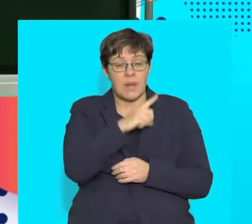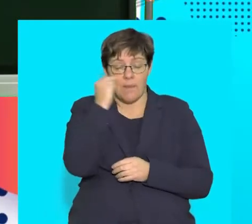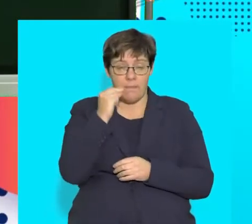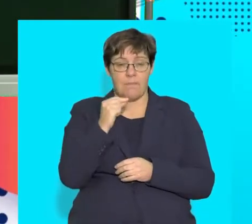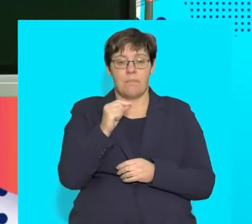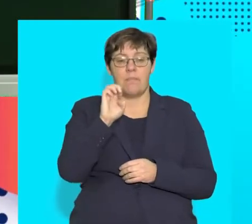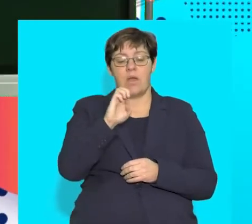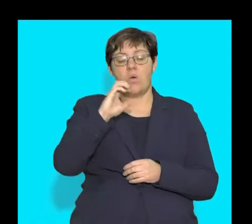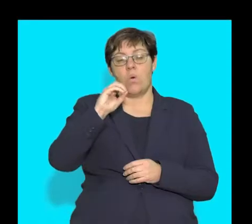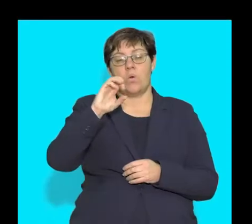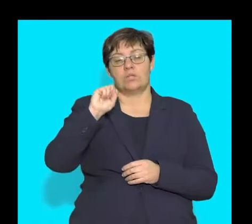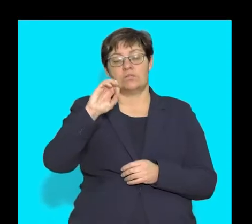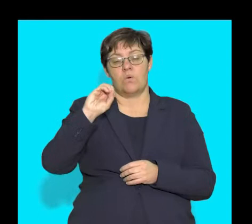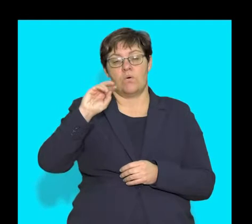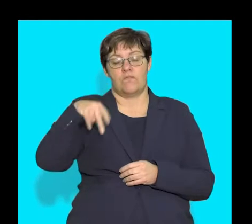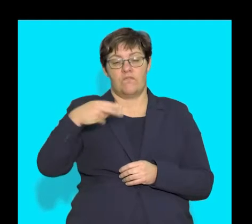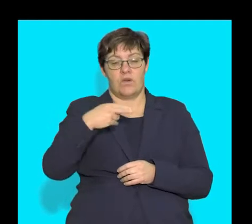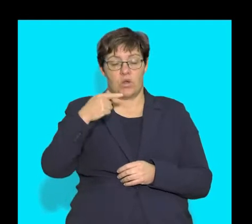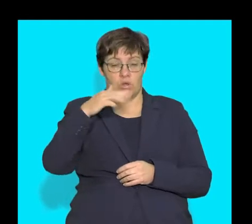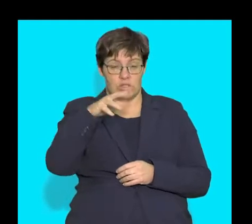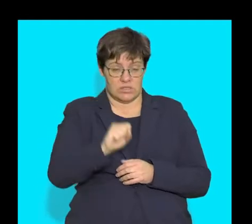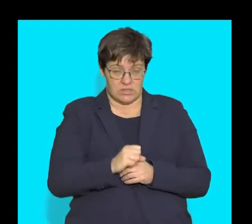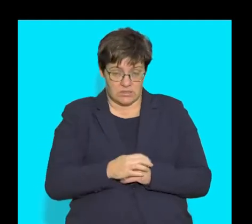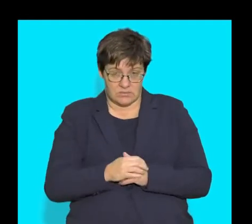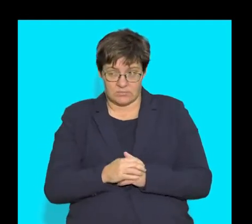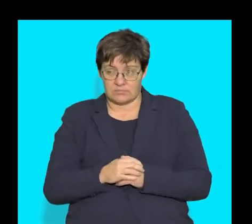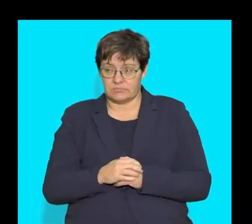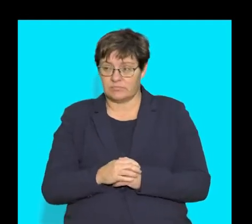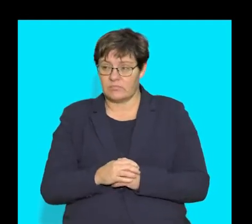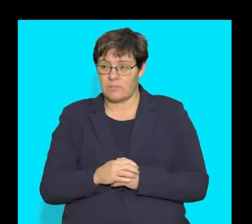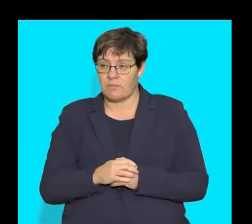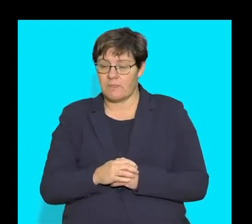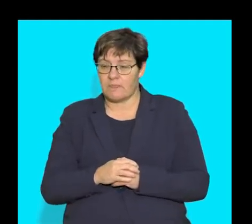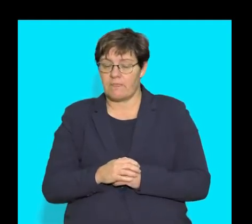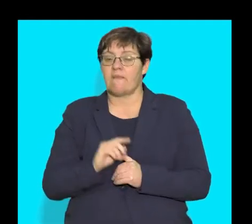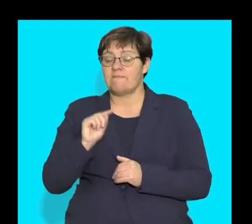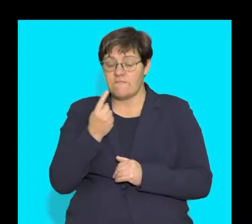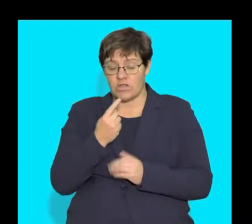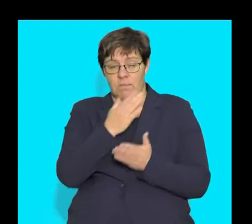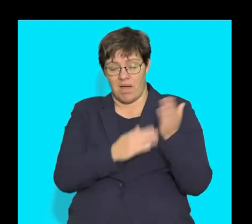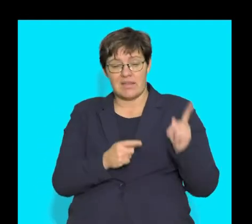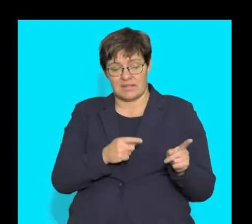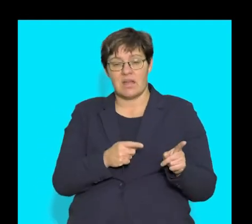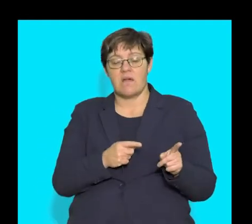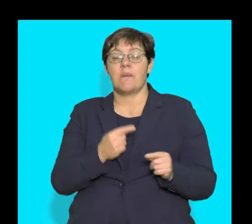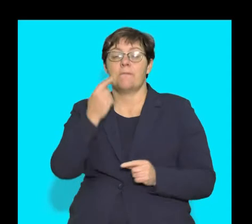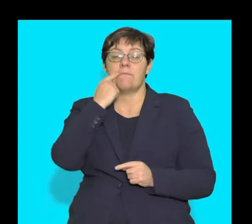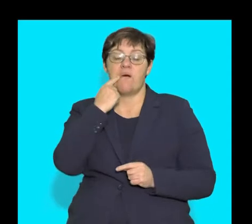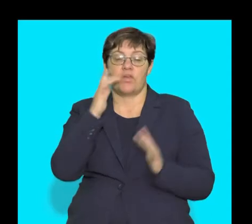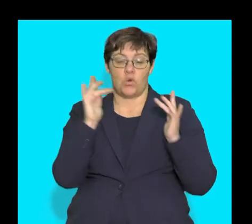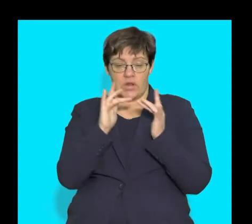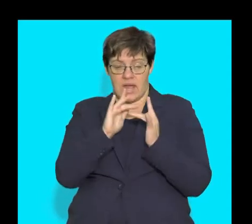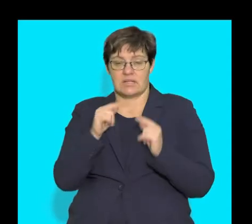through is called the esophagus and that is the first part of the alimentary canal that connects the mouth